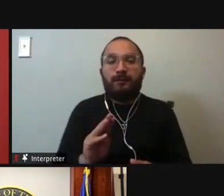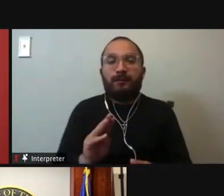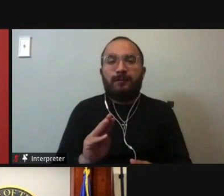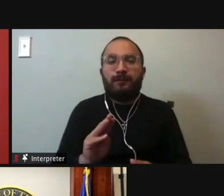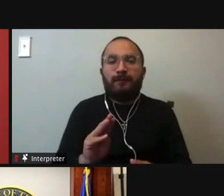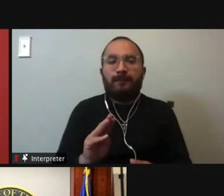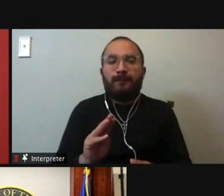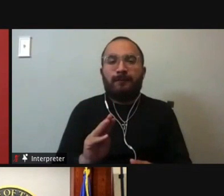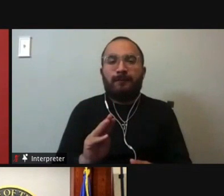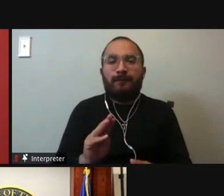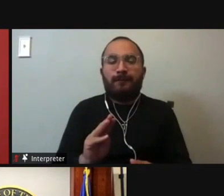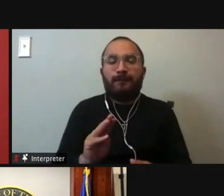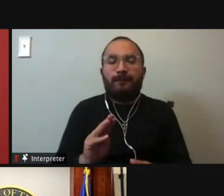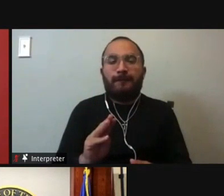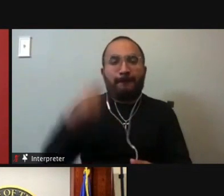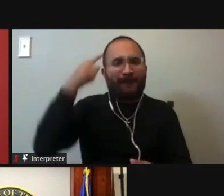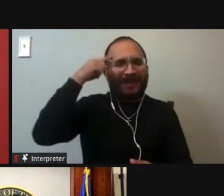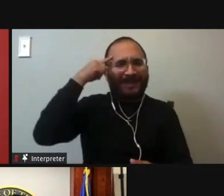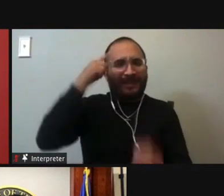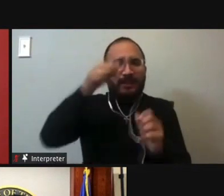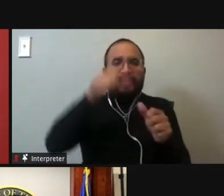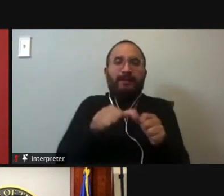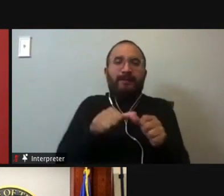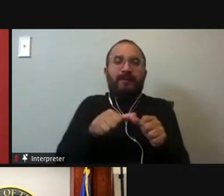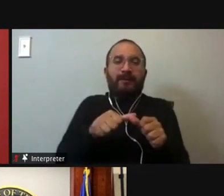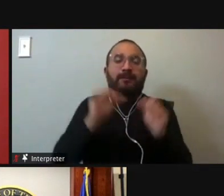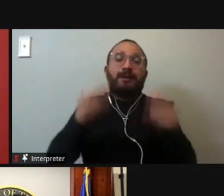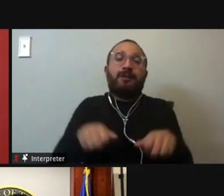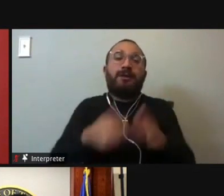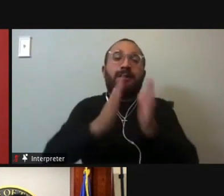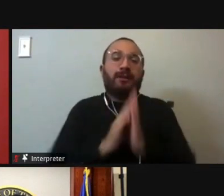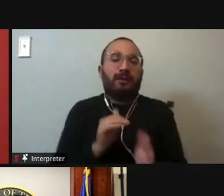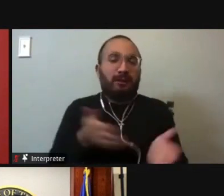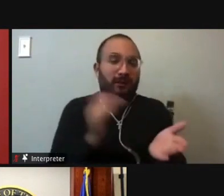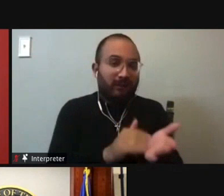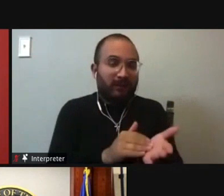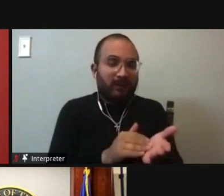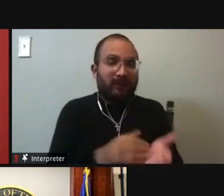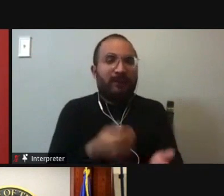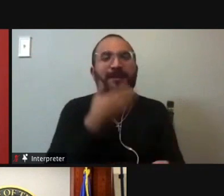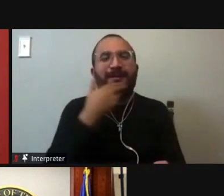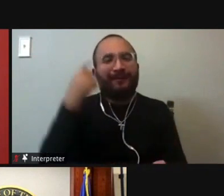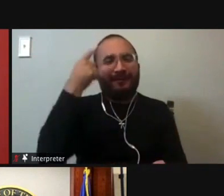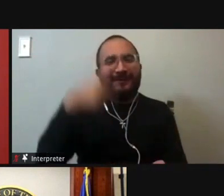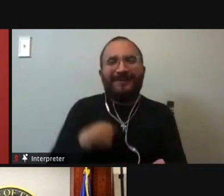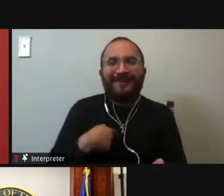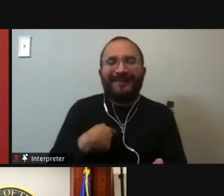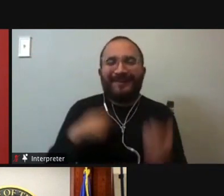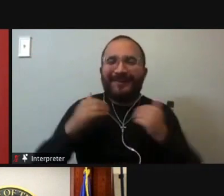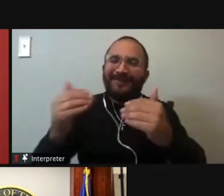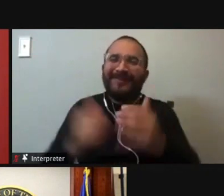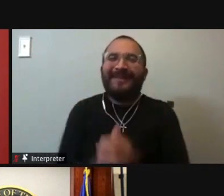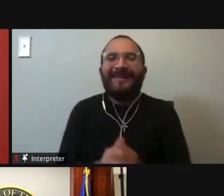Go ahead. I was gonna, I thought I remembered it, but you can ask it again. That might be better for me. Go ahead.